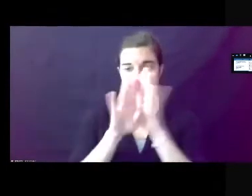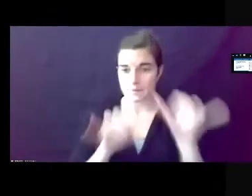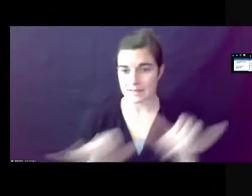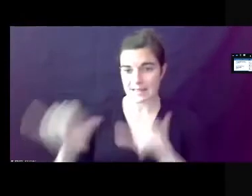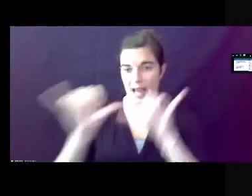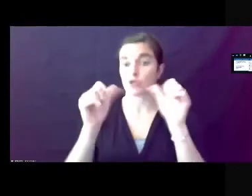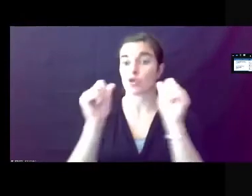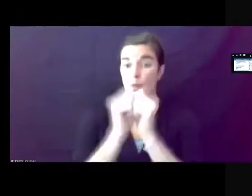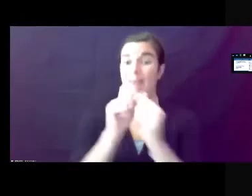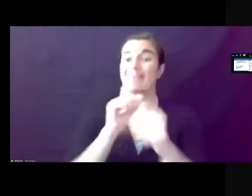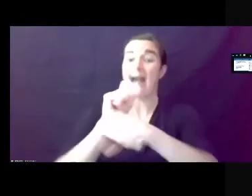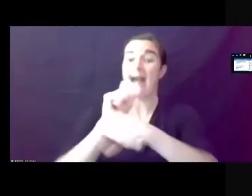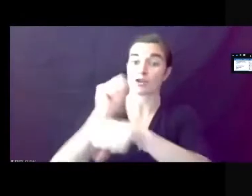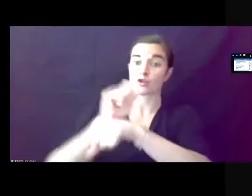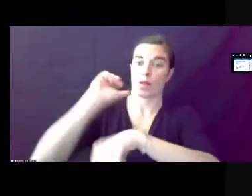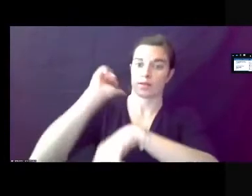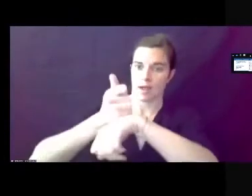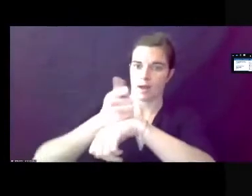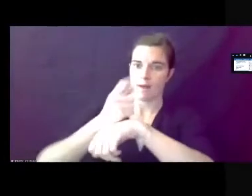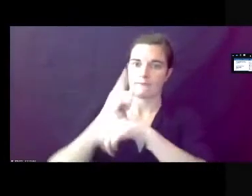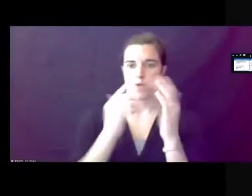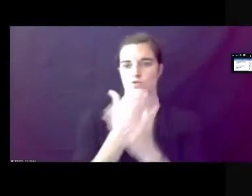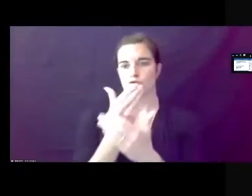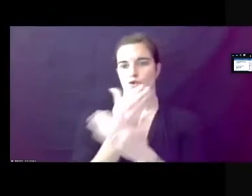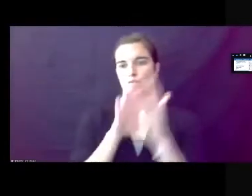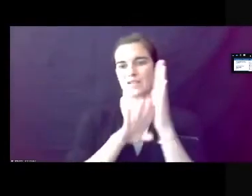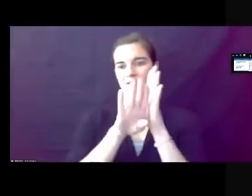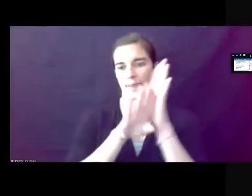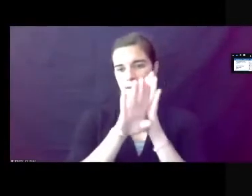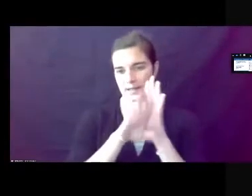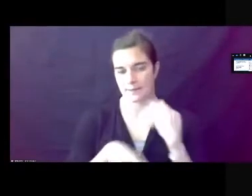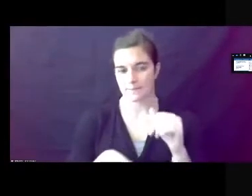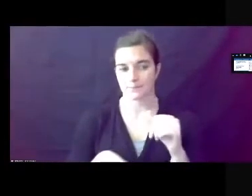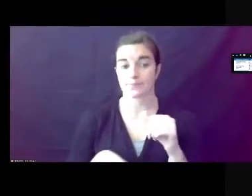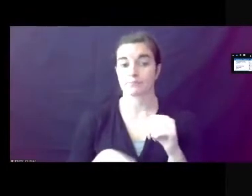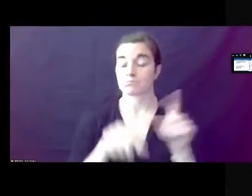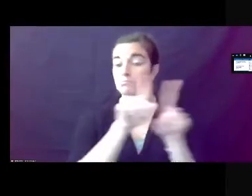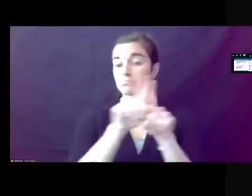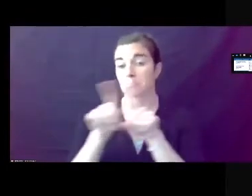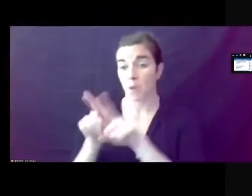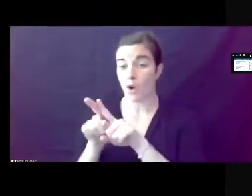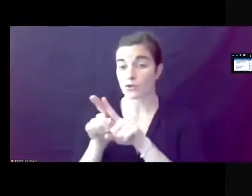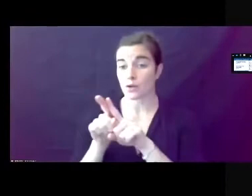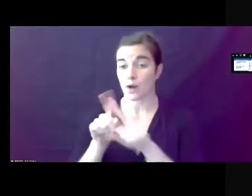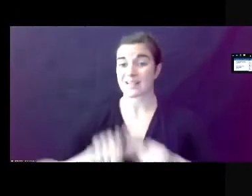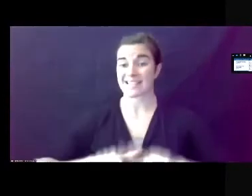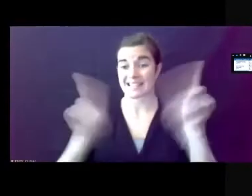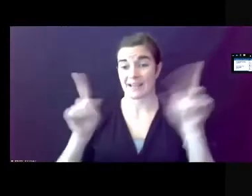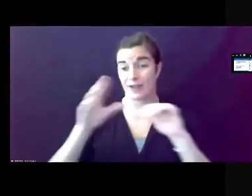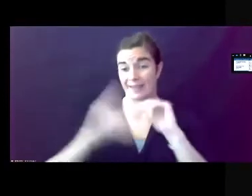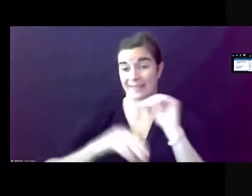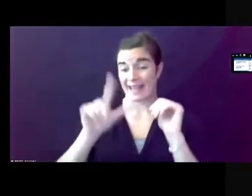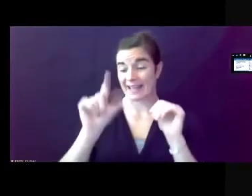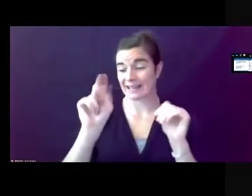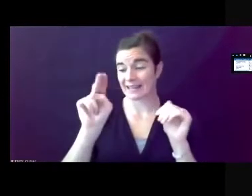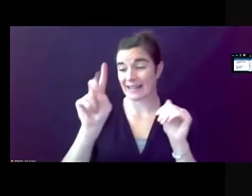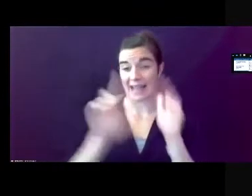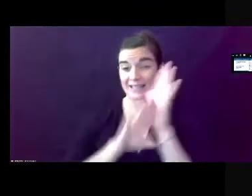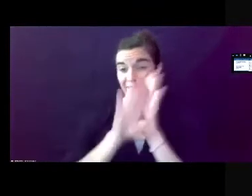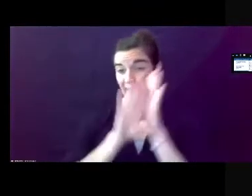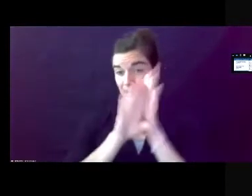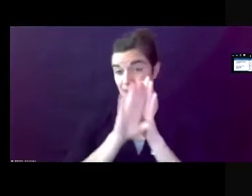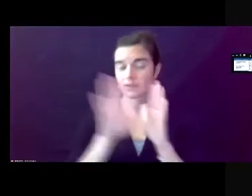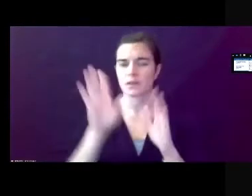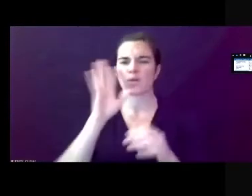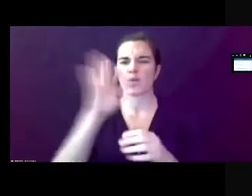physical layout of new development. So there's also, it differs from our land development subdivision standards, which will